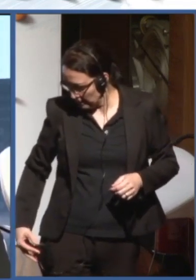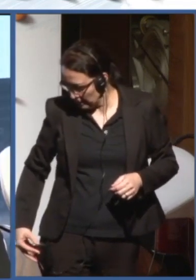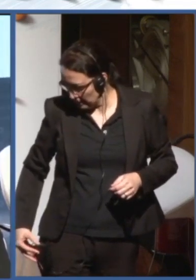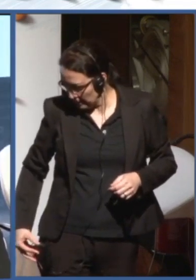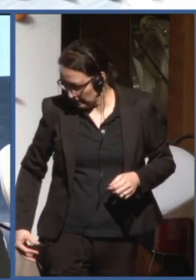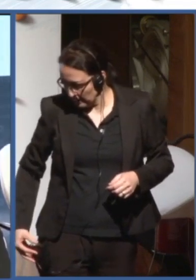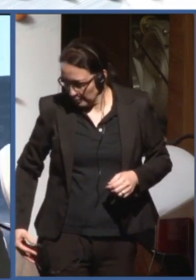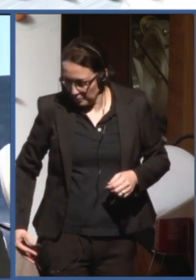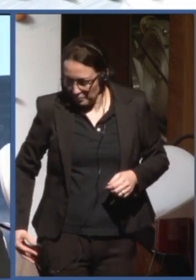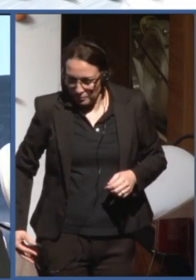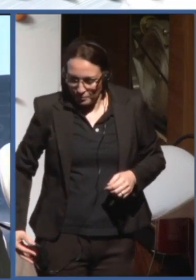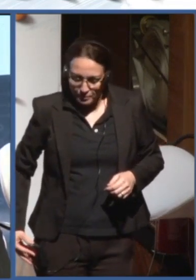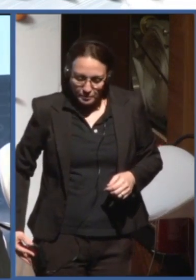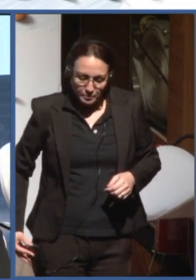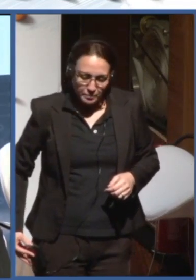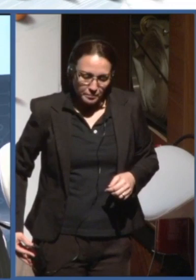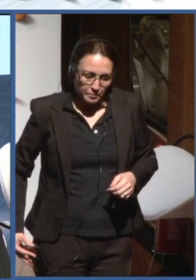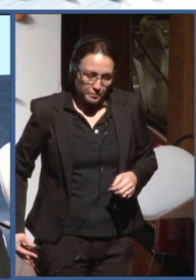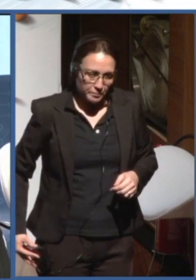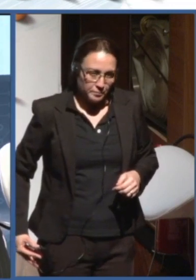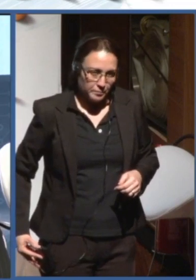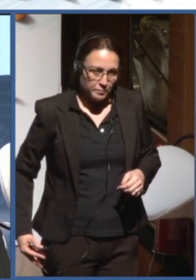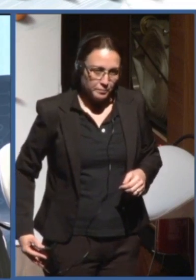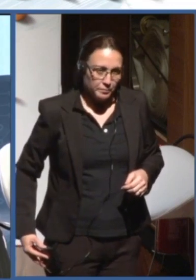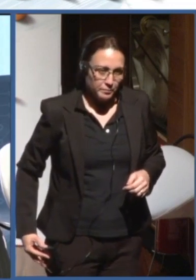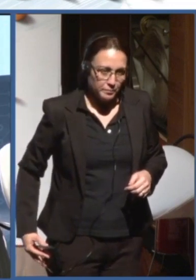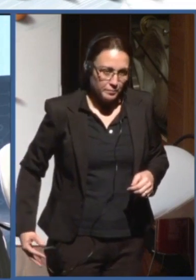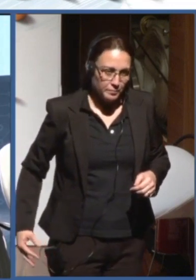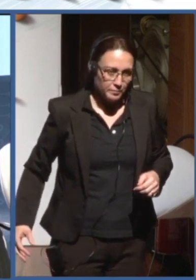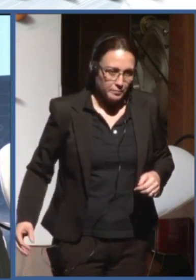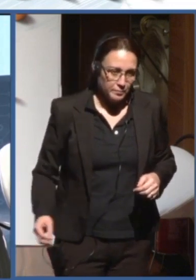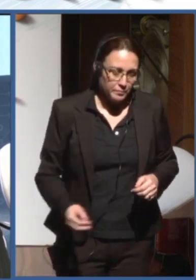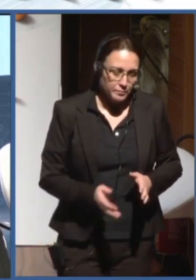question. The ladies here, can you bring the microphone and we conclude?